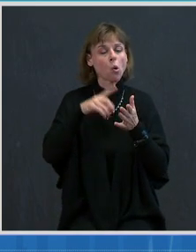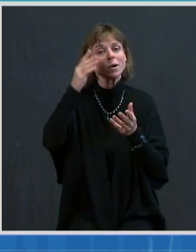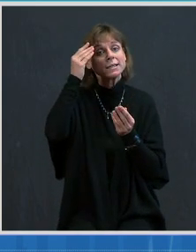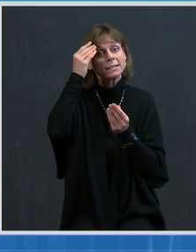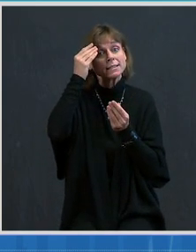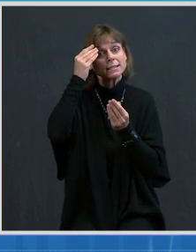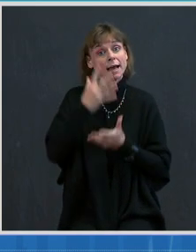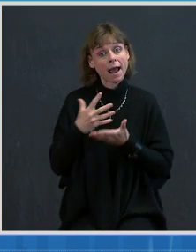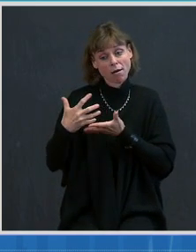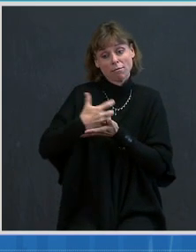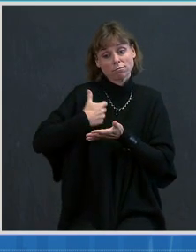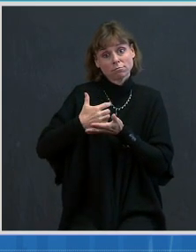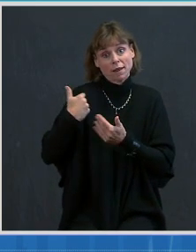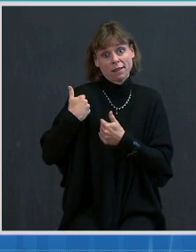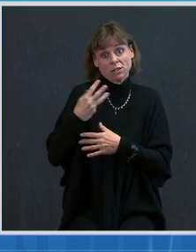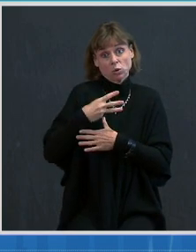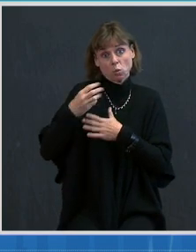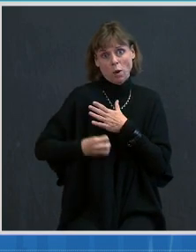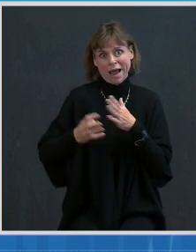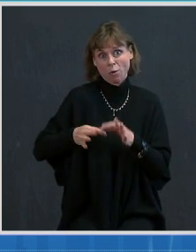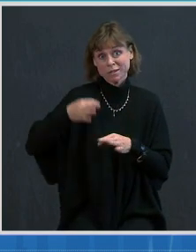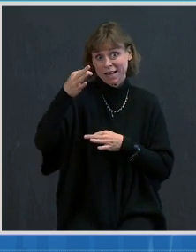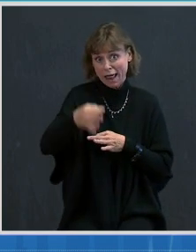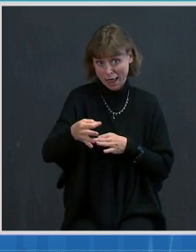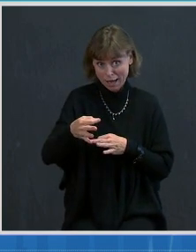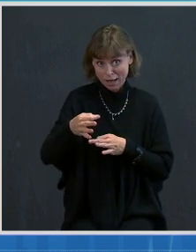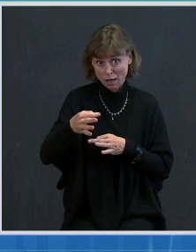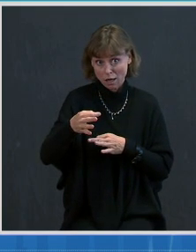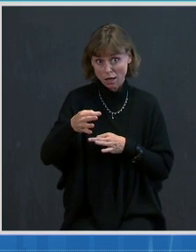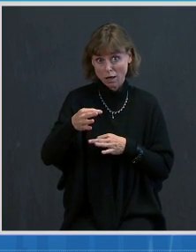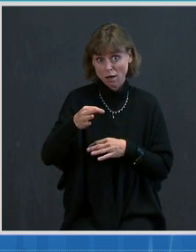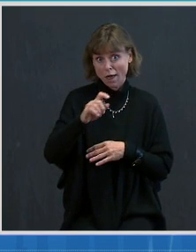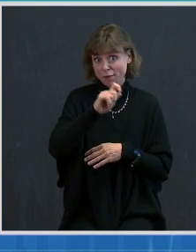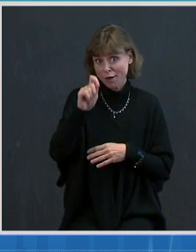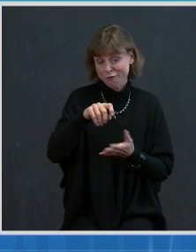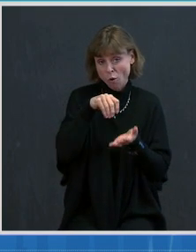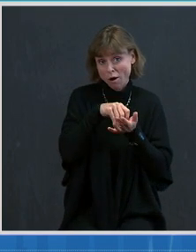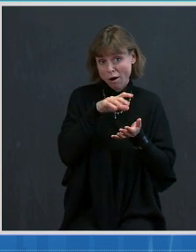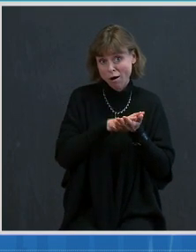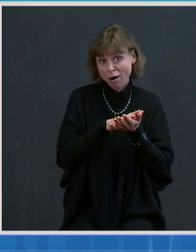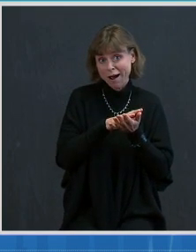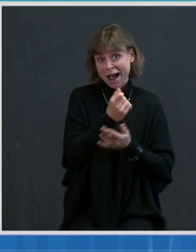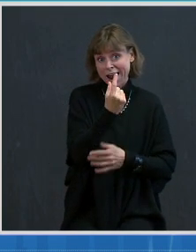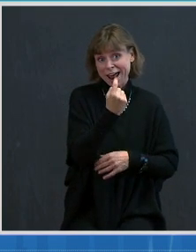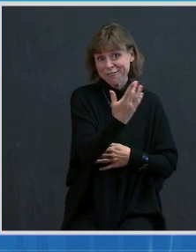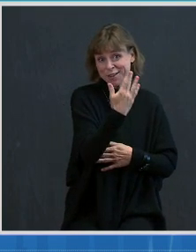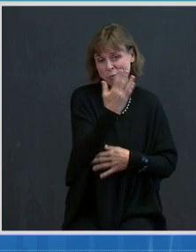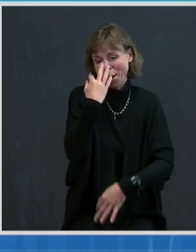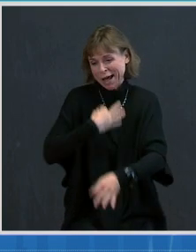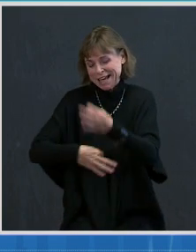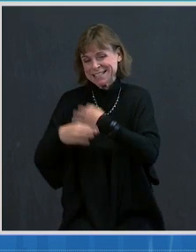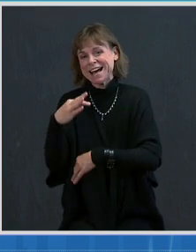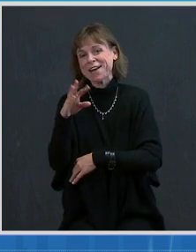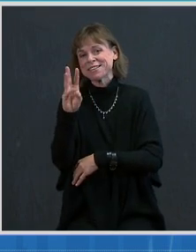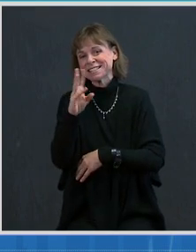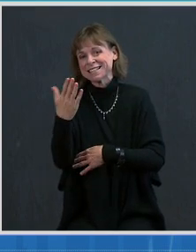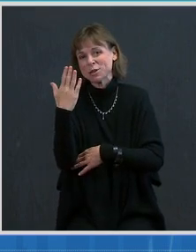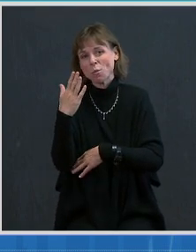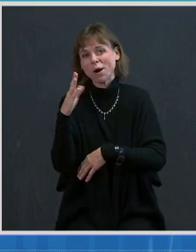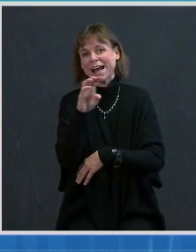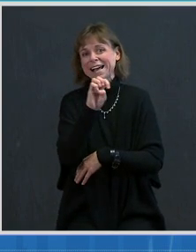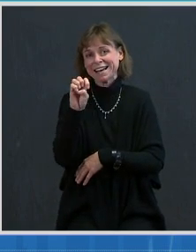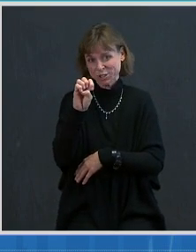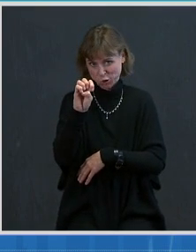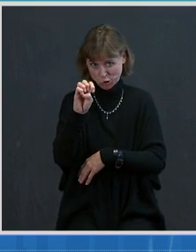the weekend, which resulted in a reporting cutoff time of 11 a.m. instead of 6 a.m. Eastern time on Saturday.